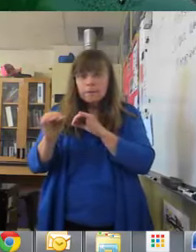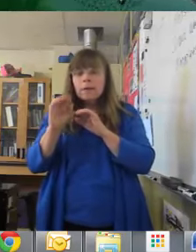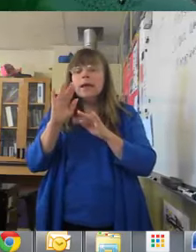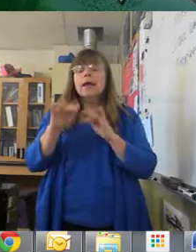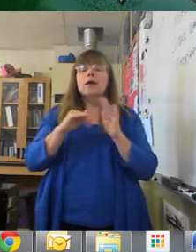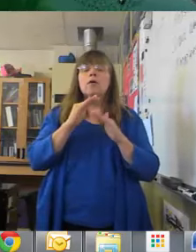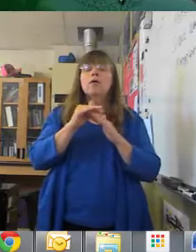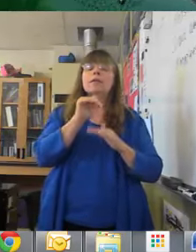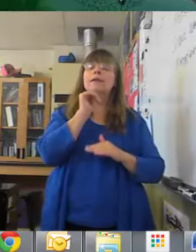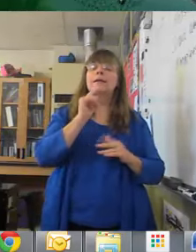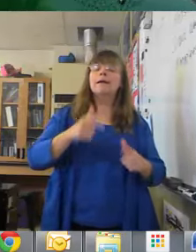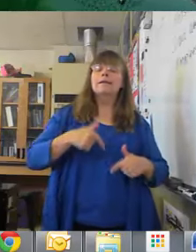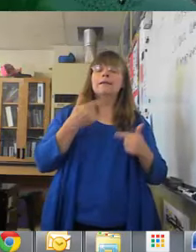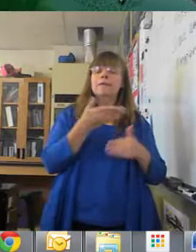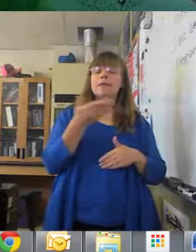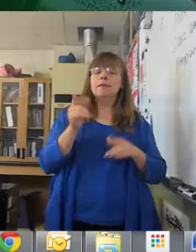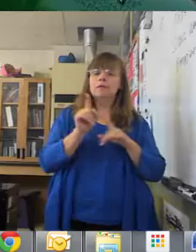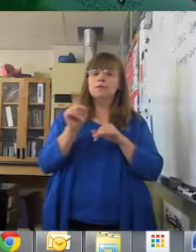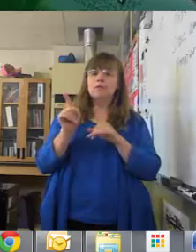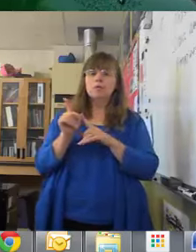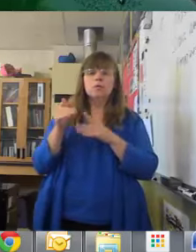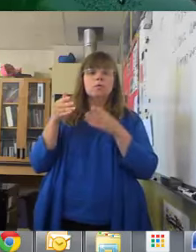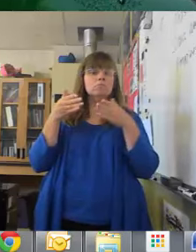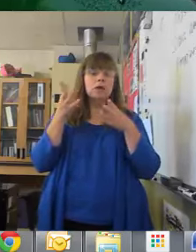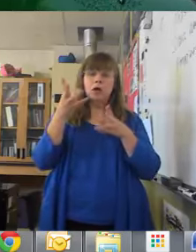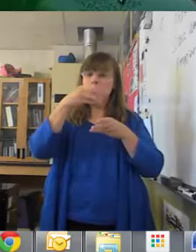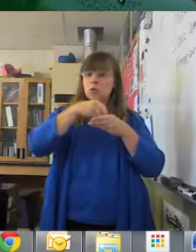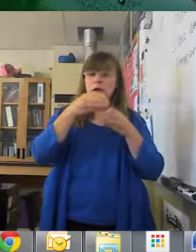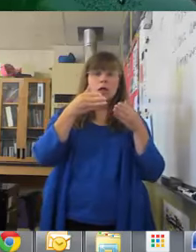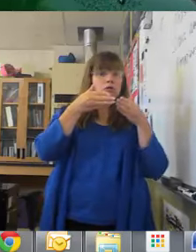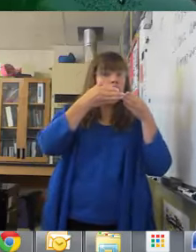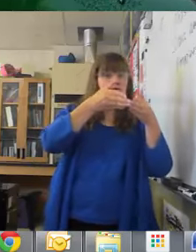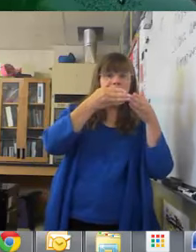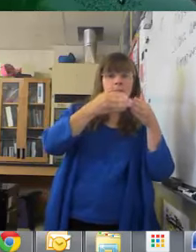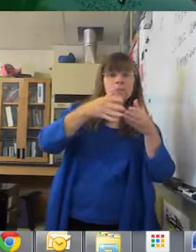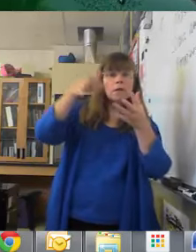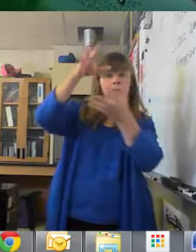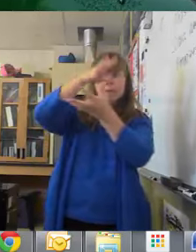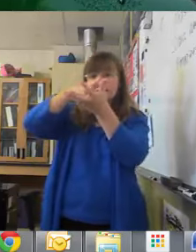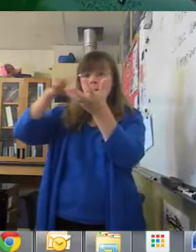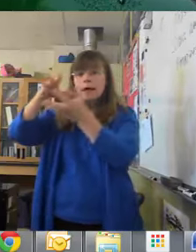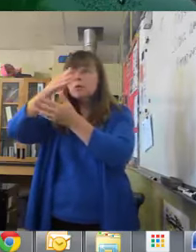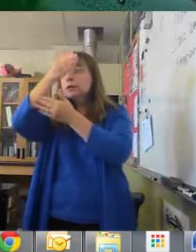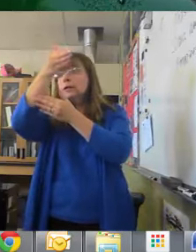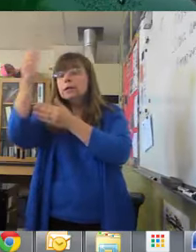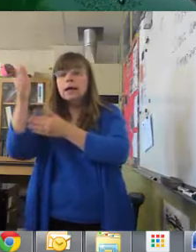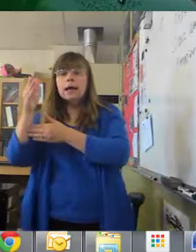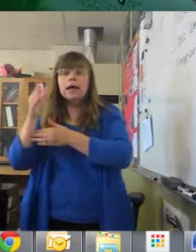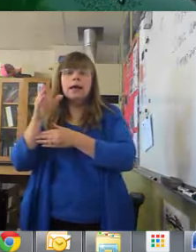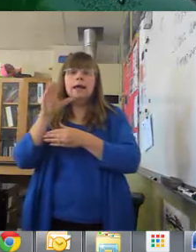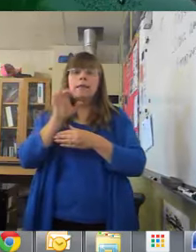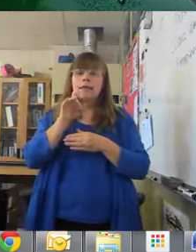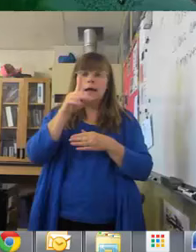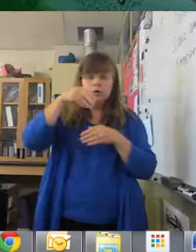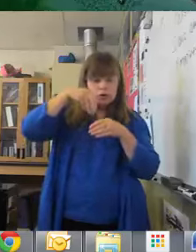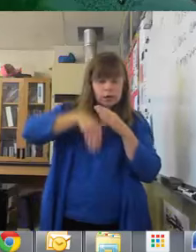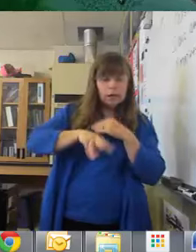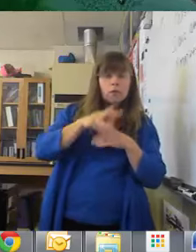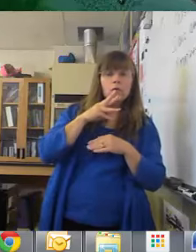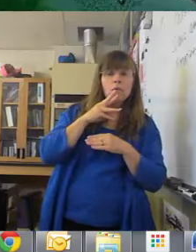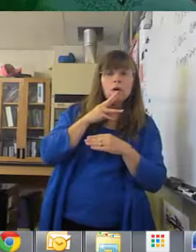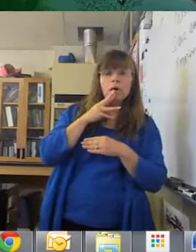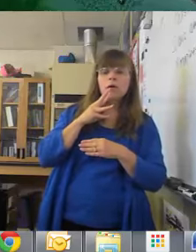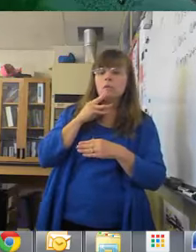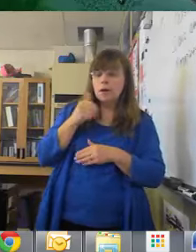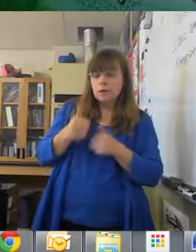the nonliving things like the ship, the clouds, the sky, the oxygen, the oxygen that's in the water, the water